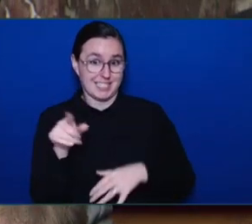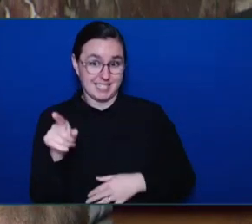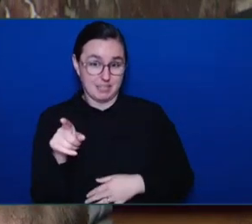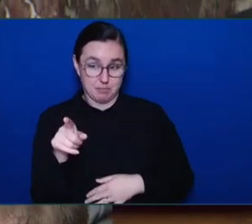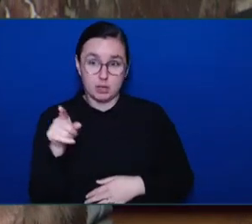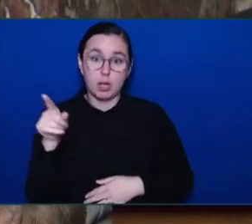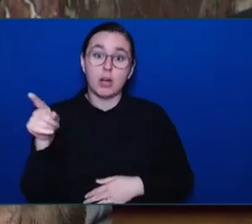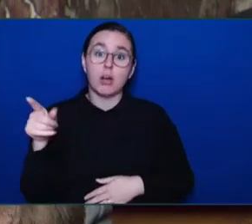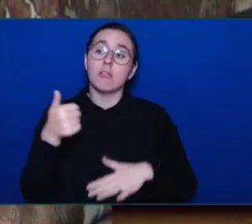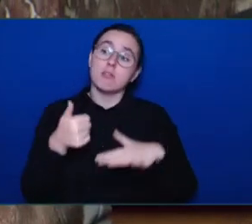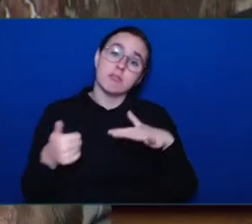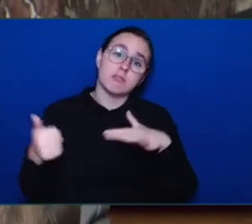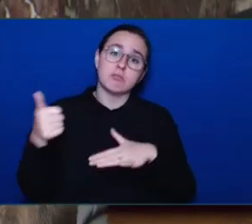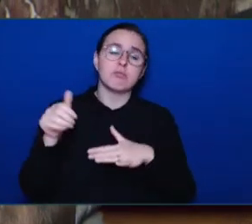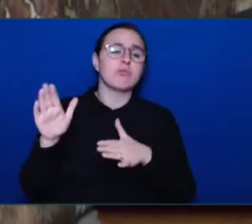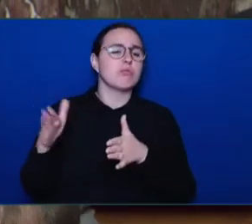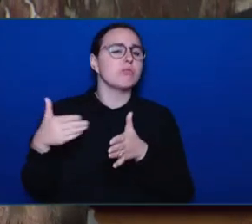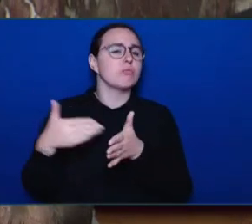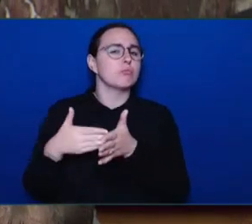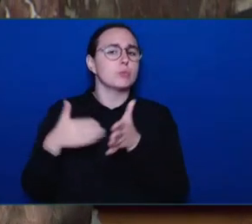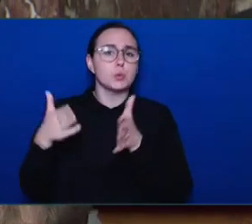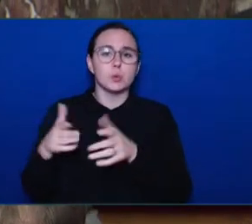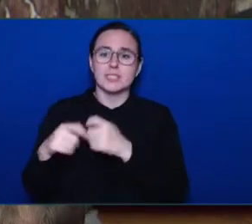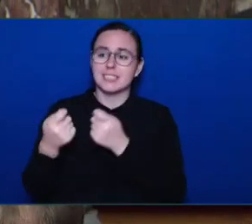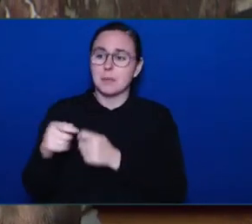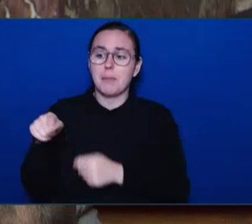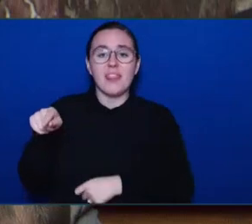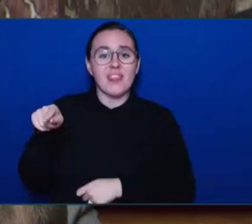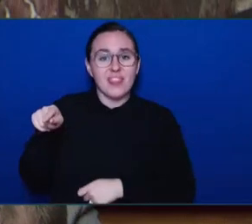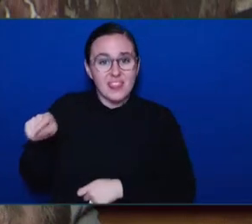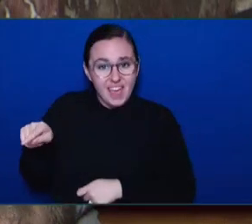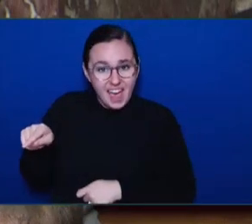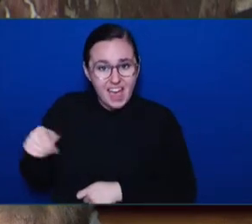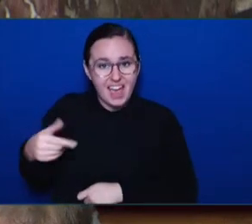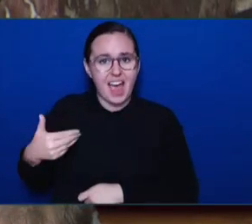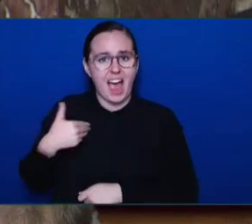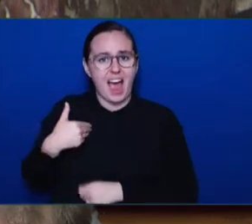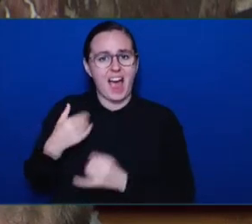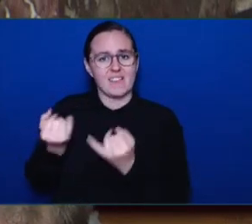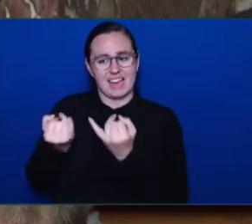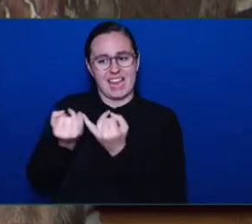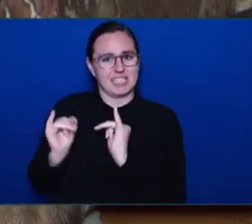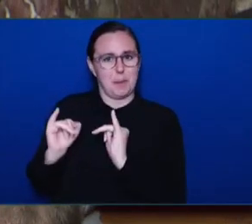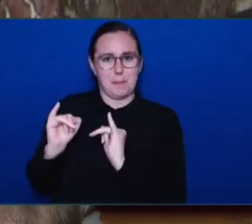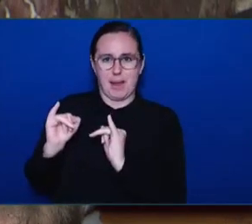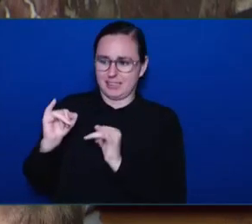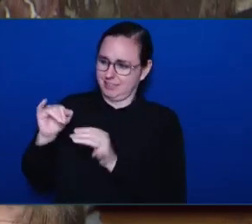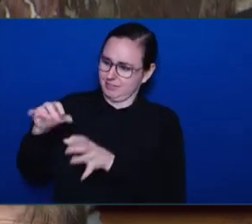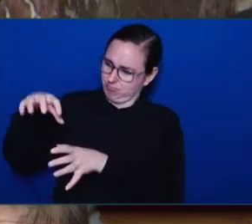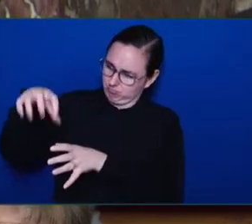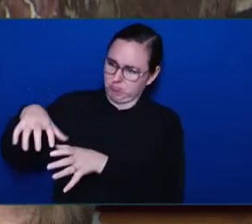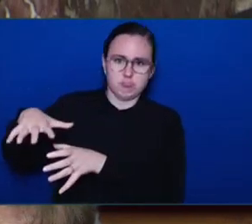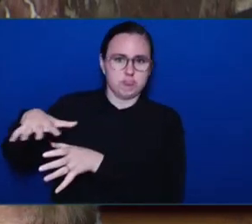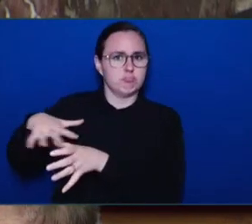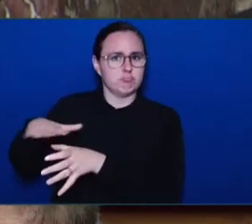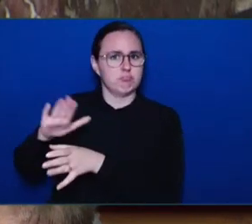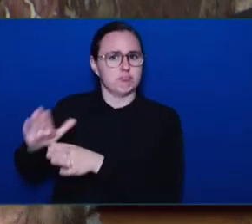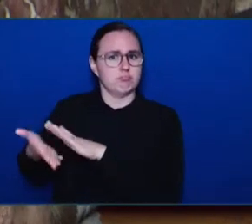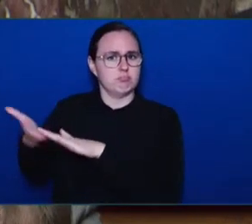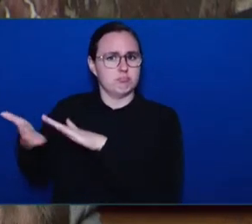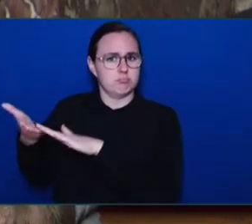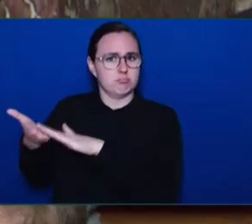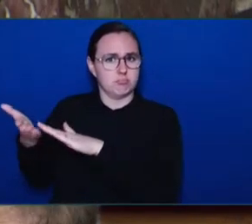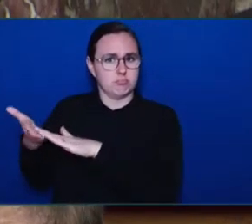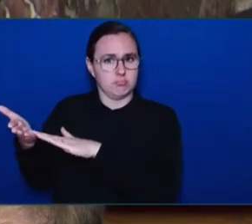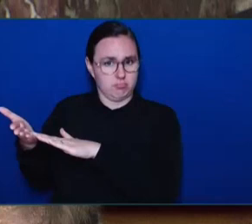Prosecution Service is that when Crown has made an assessment that public safety is at issue or the public confidence in the justice system is at